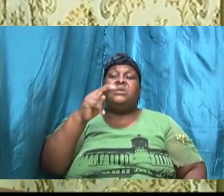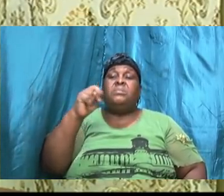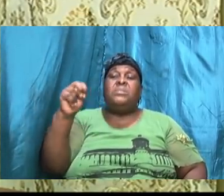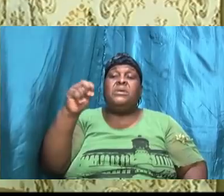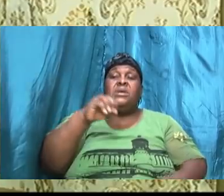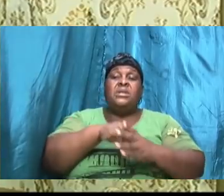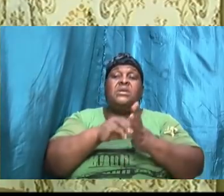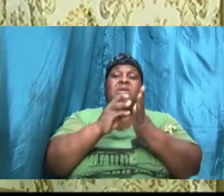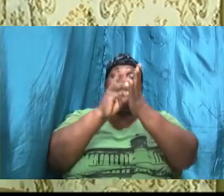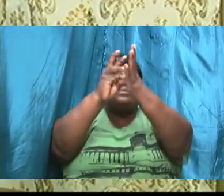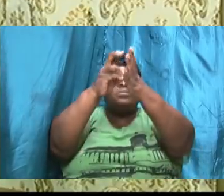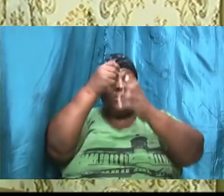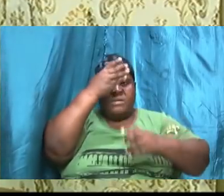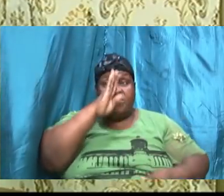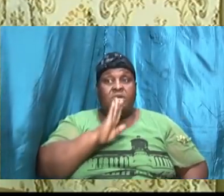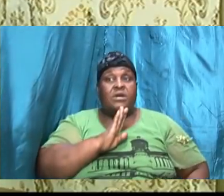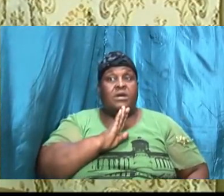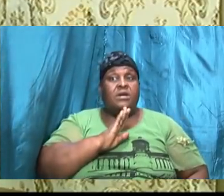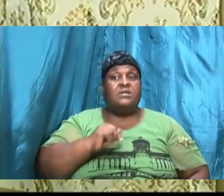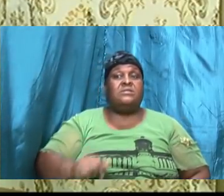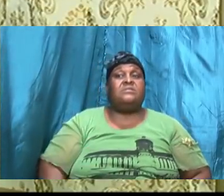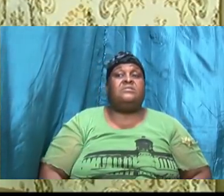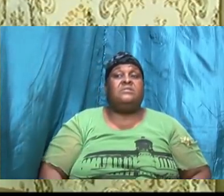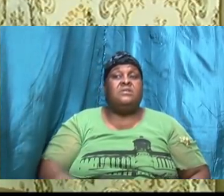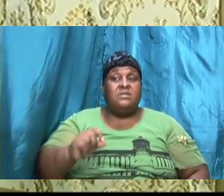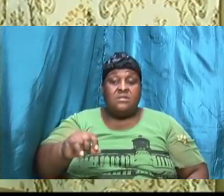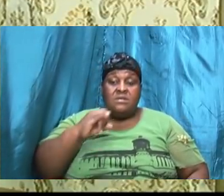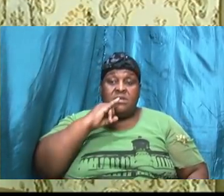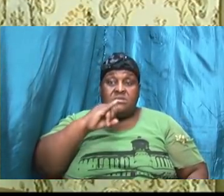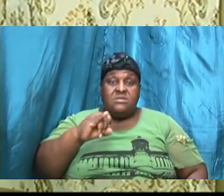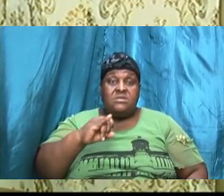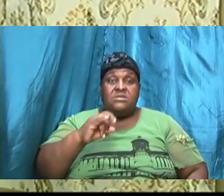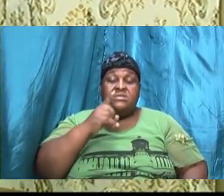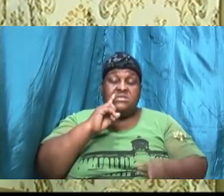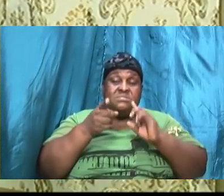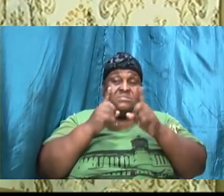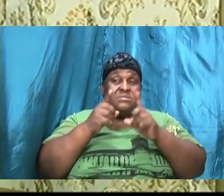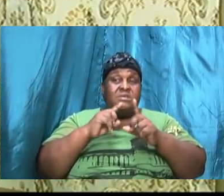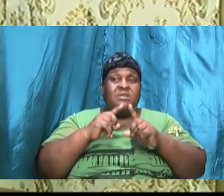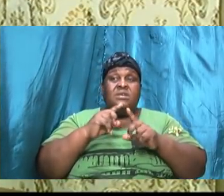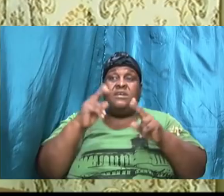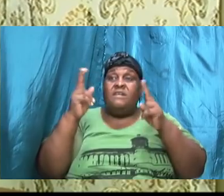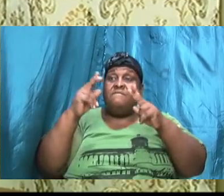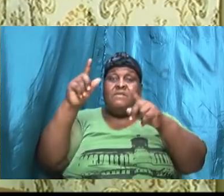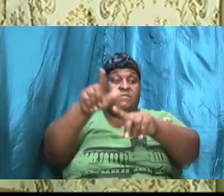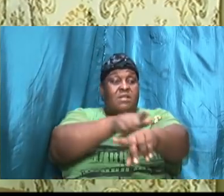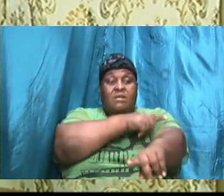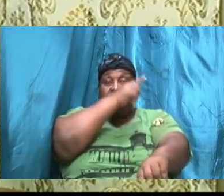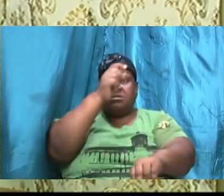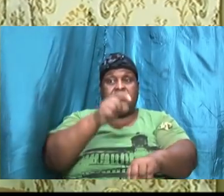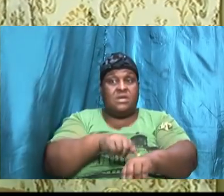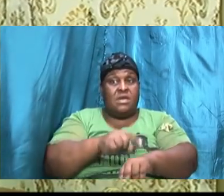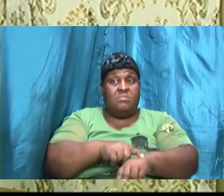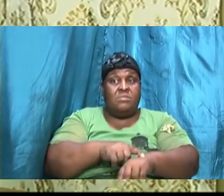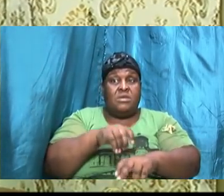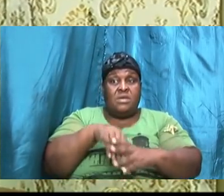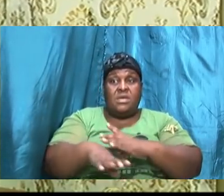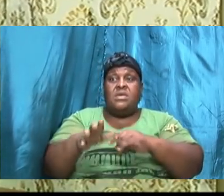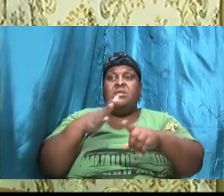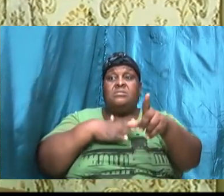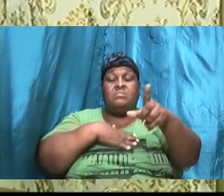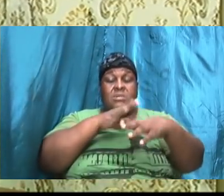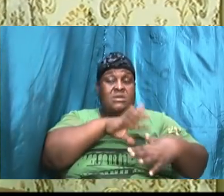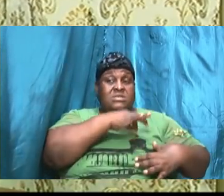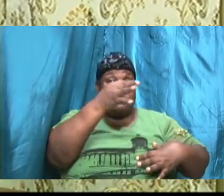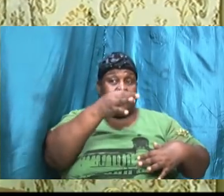I was amazed because this is a speech from a very long time. And in my spirit was